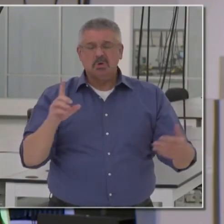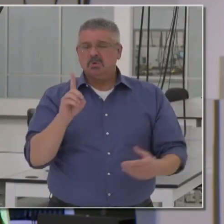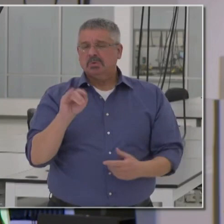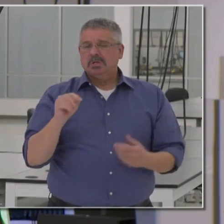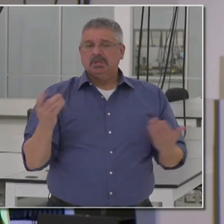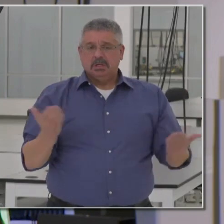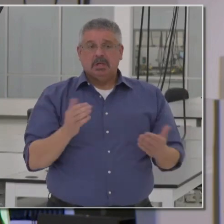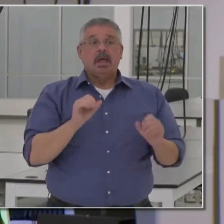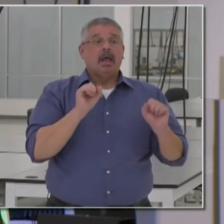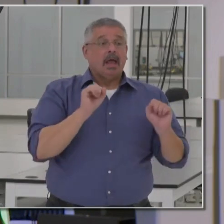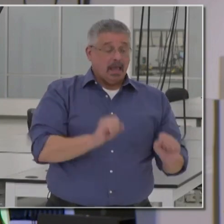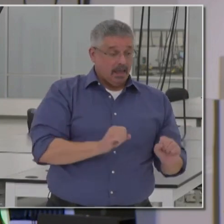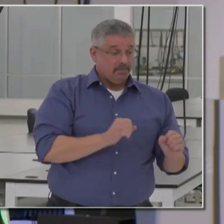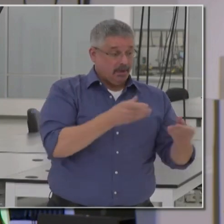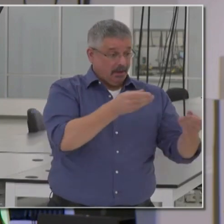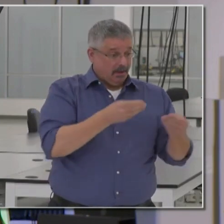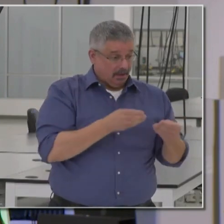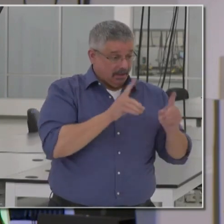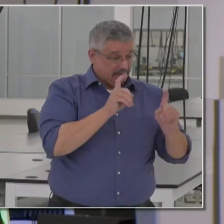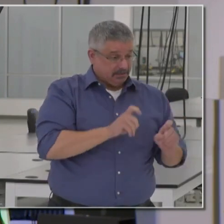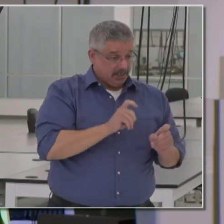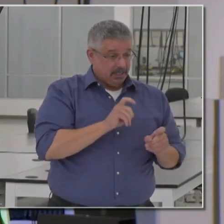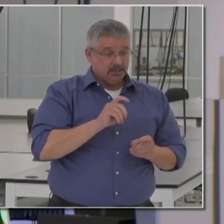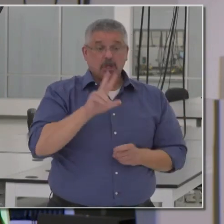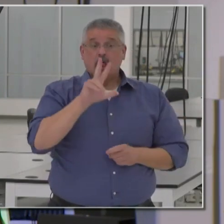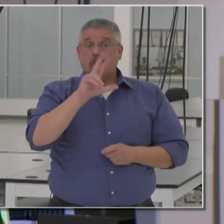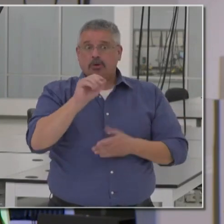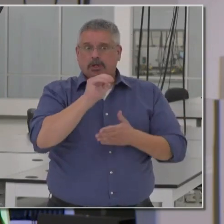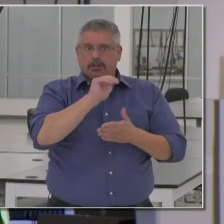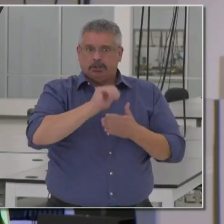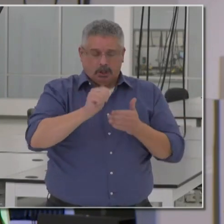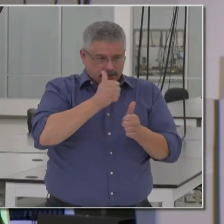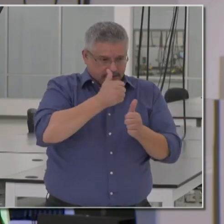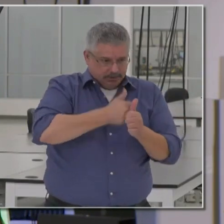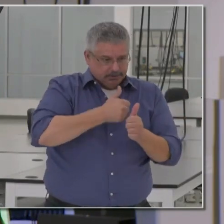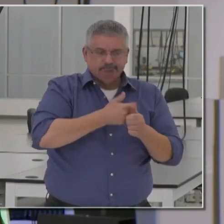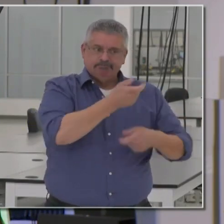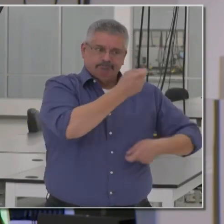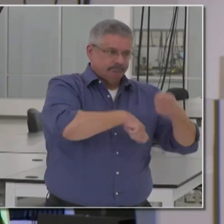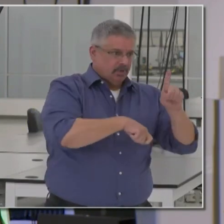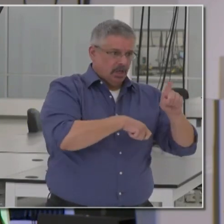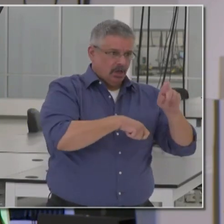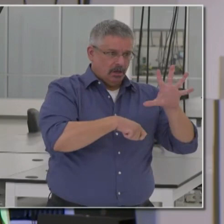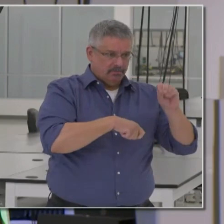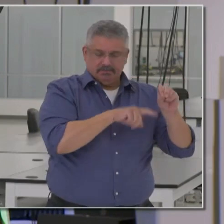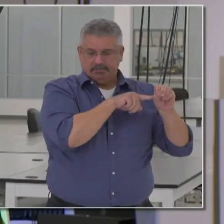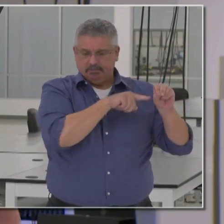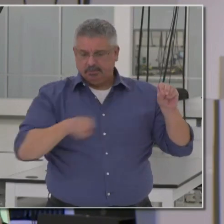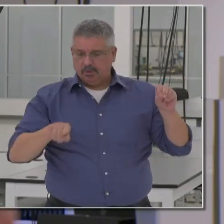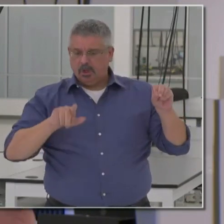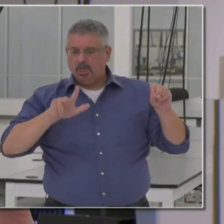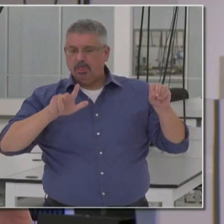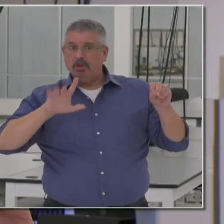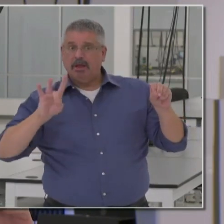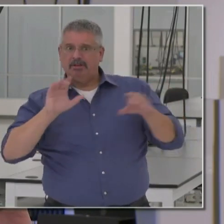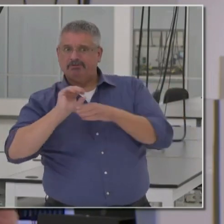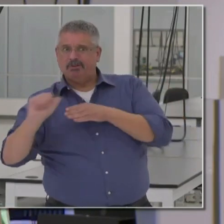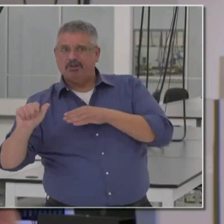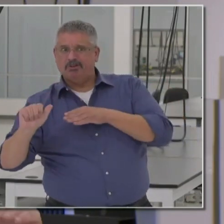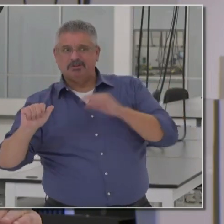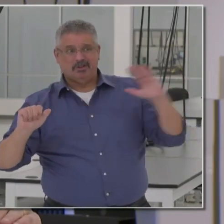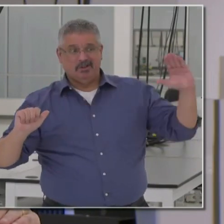We're going to be able to get these tests down to $30.78 per test. Average